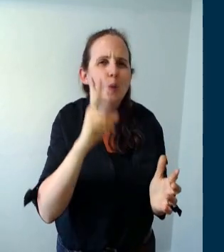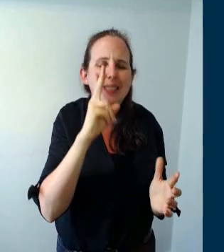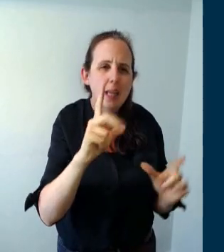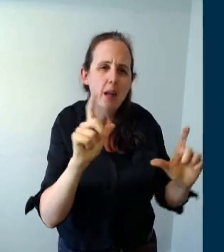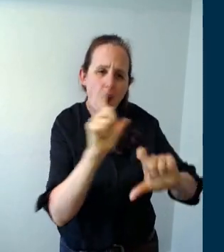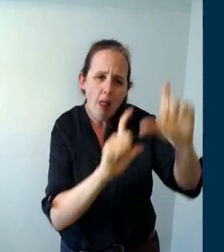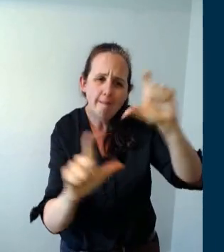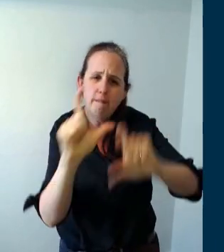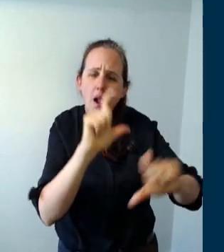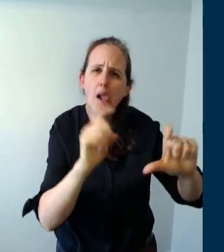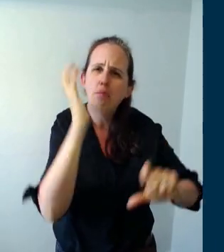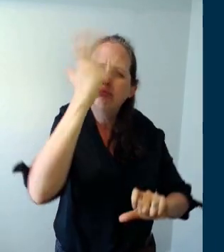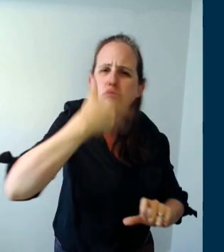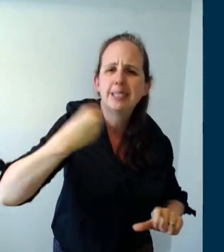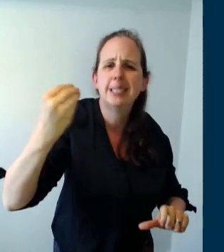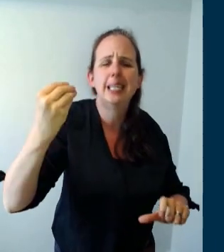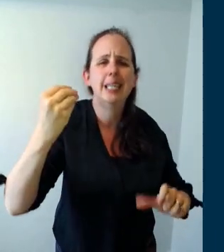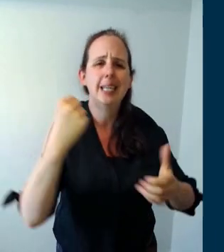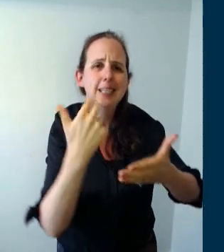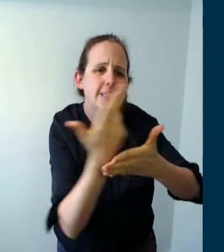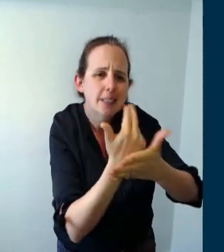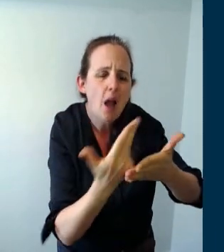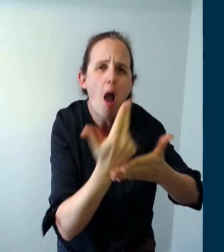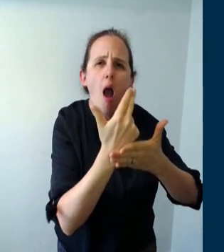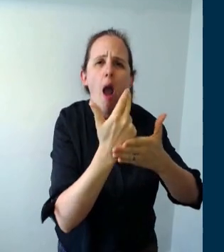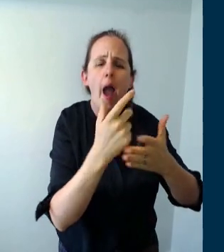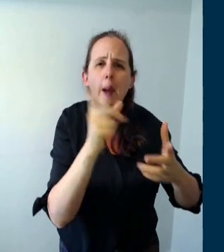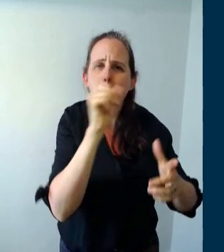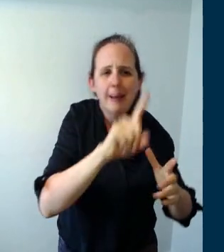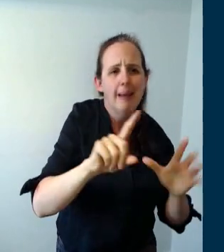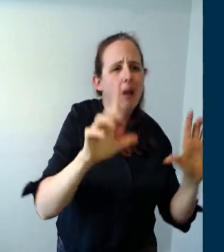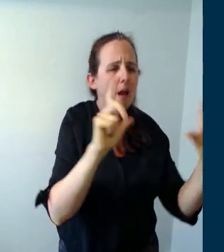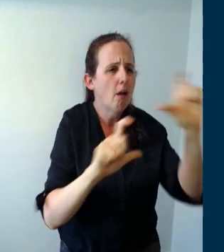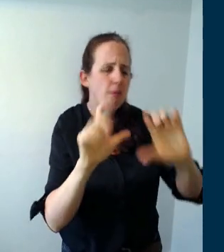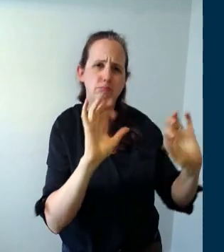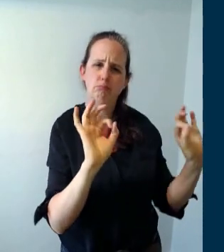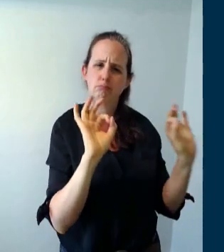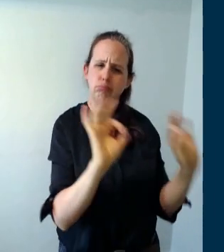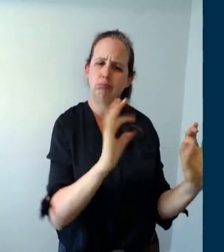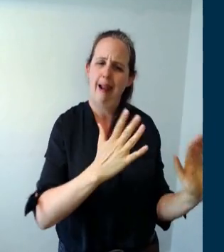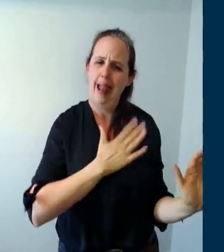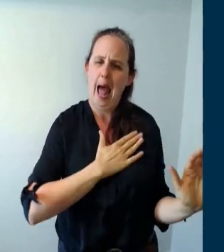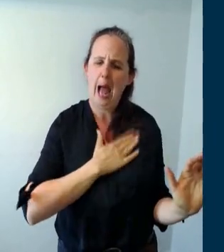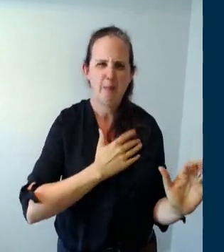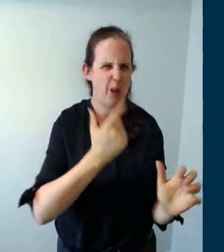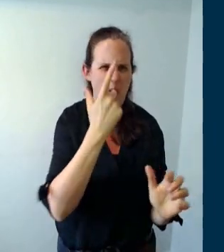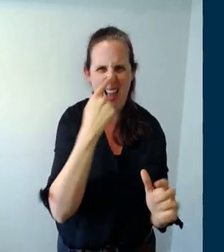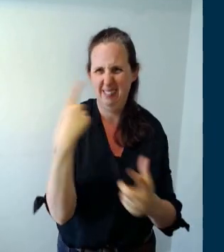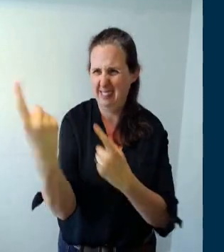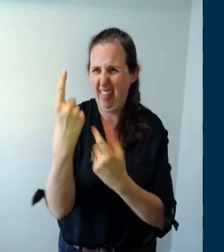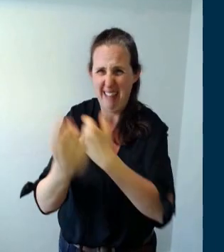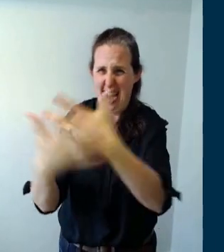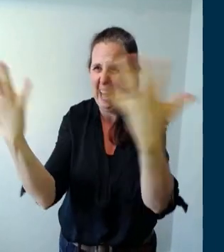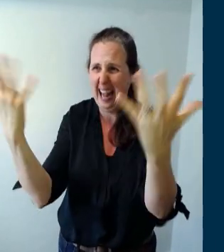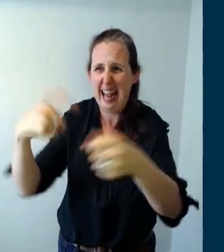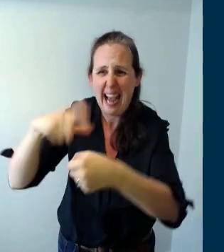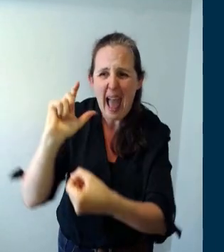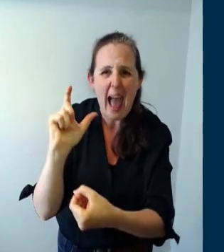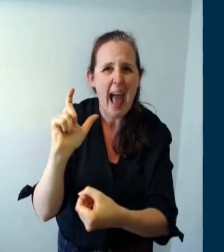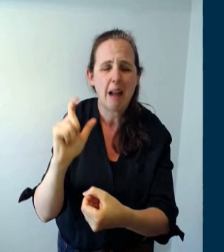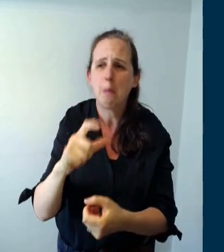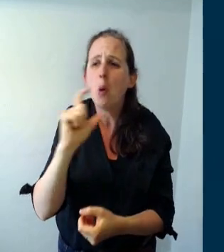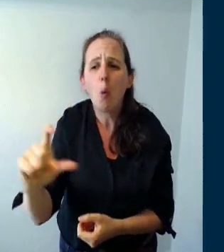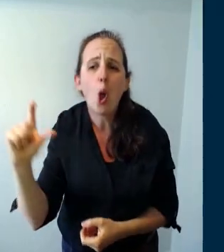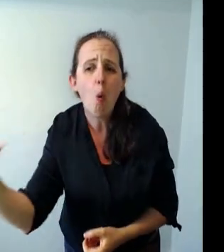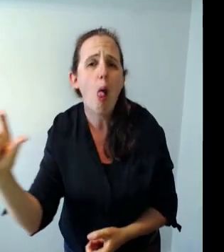so pretty they've got pretty designs on them but um other drinks coca-cola anything like that can be used